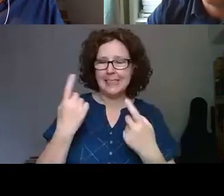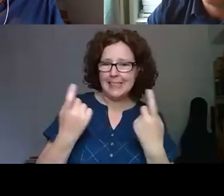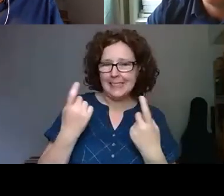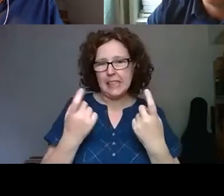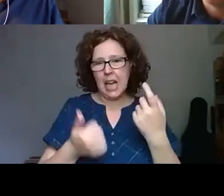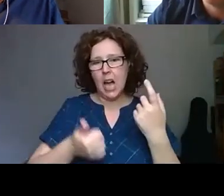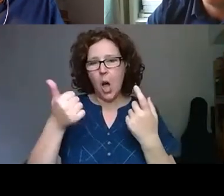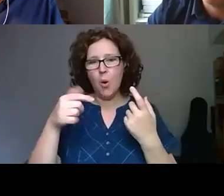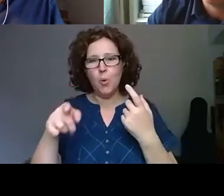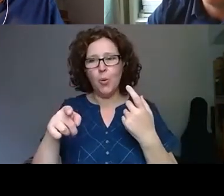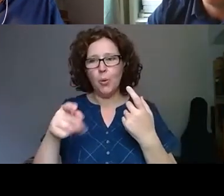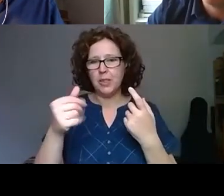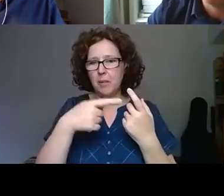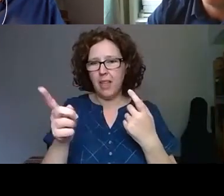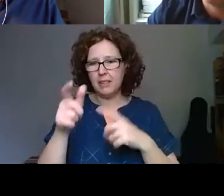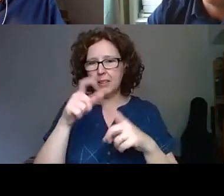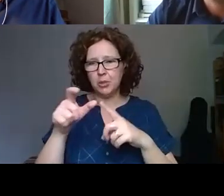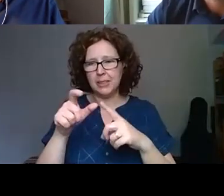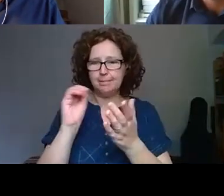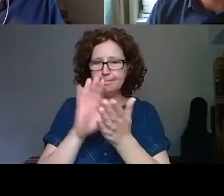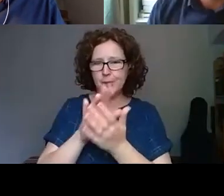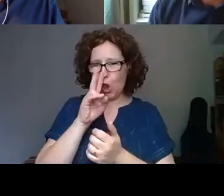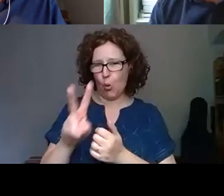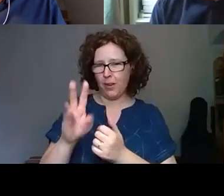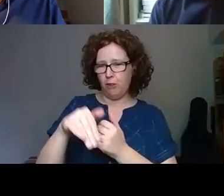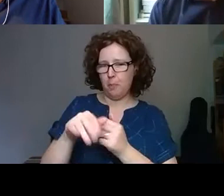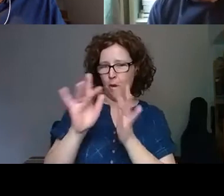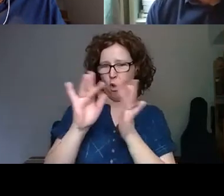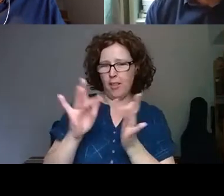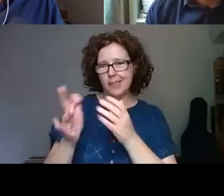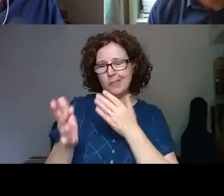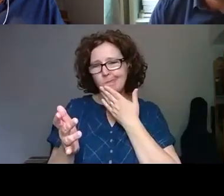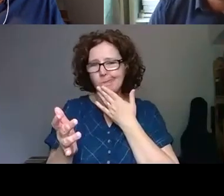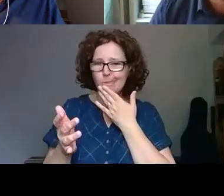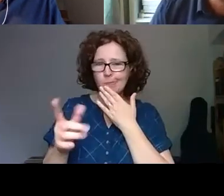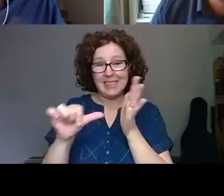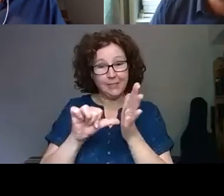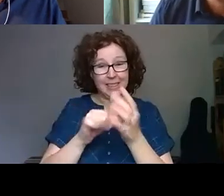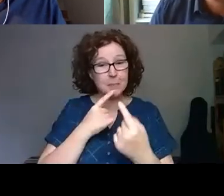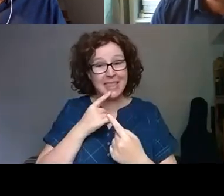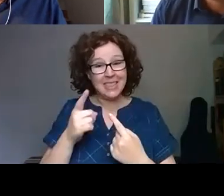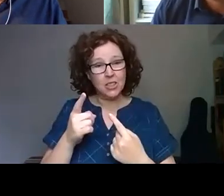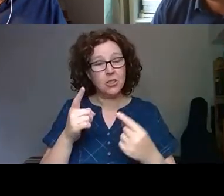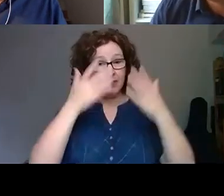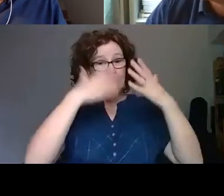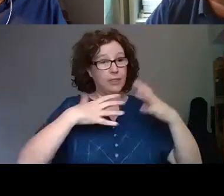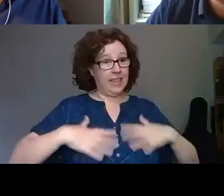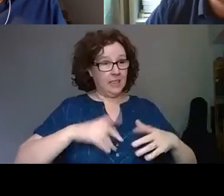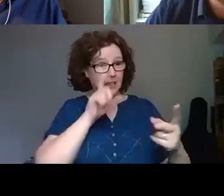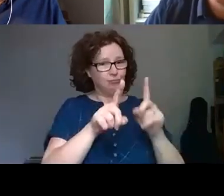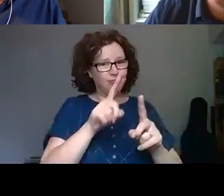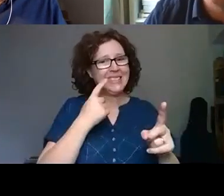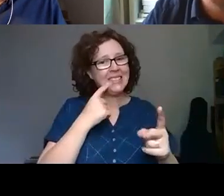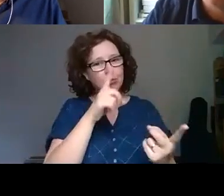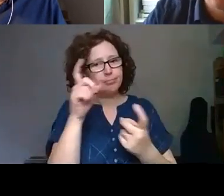would, would transfer for the online space and potentially getting a difficult message to come across. But, but, but thankfully it